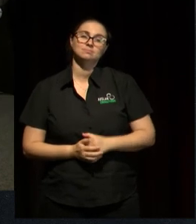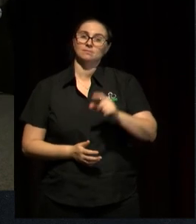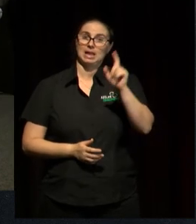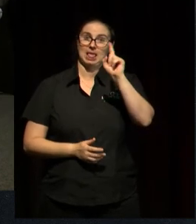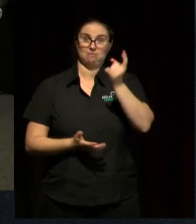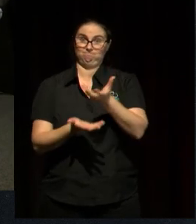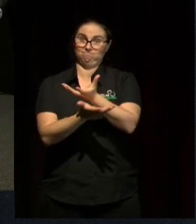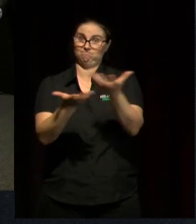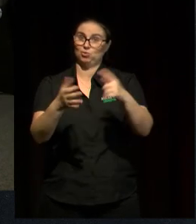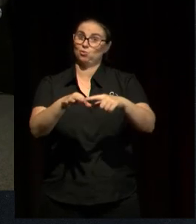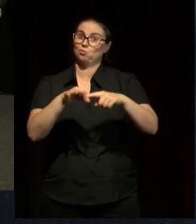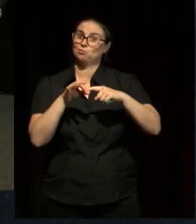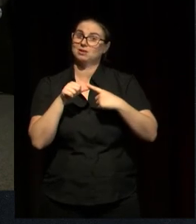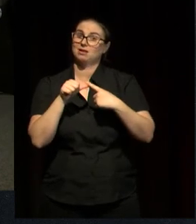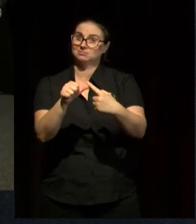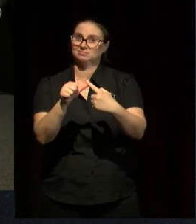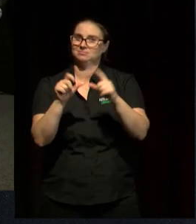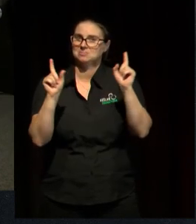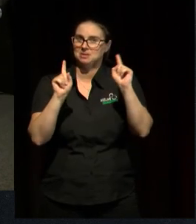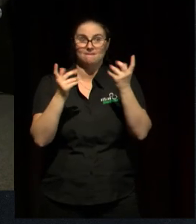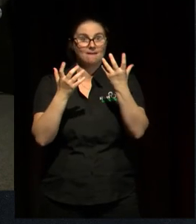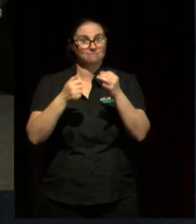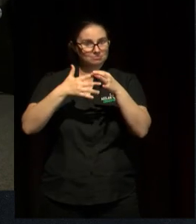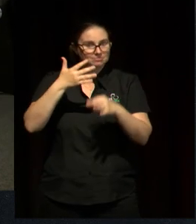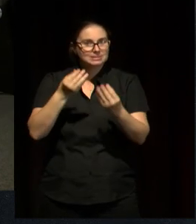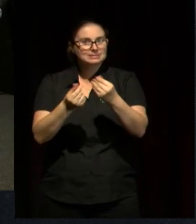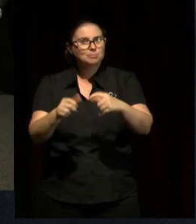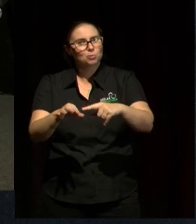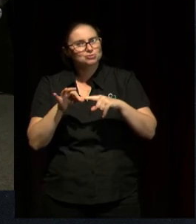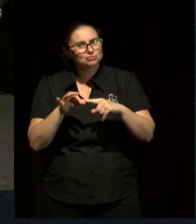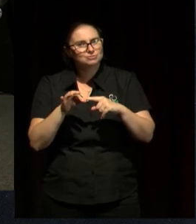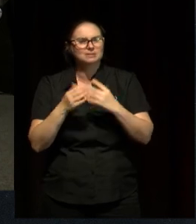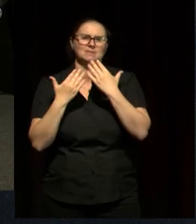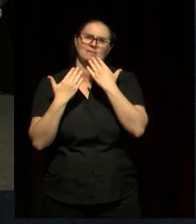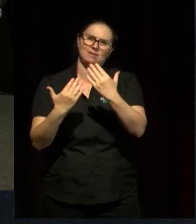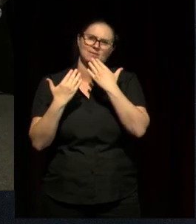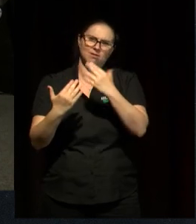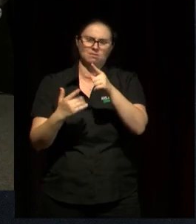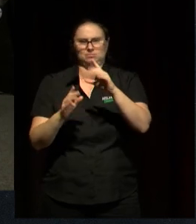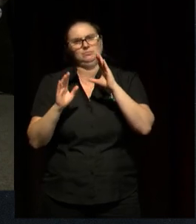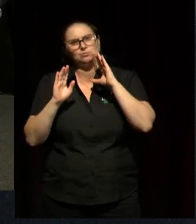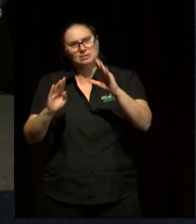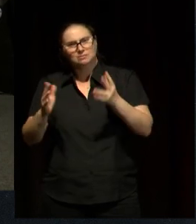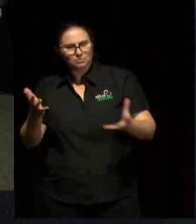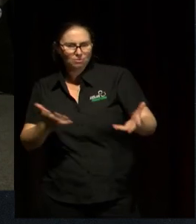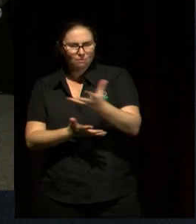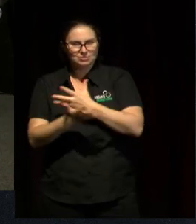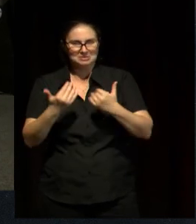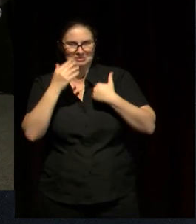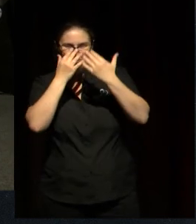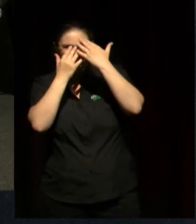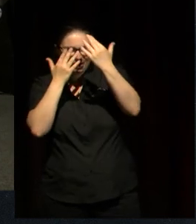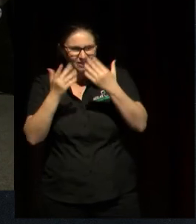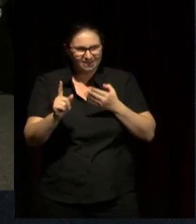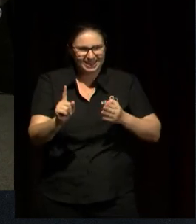And we've got some questions here. Thank you all for a wonderful conversation. I don't know where we're going to go with this.